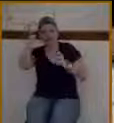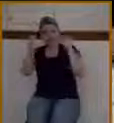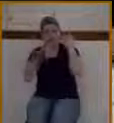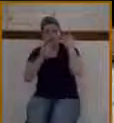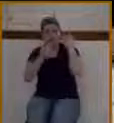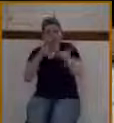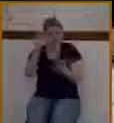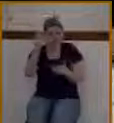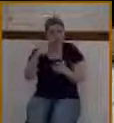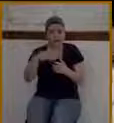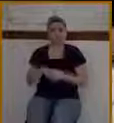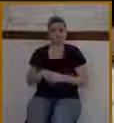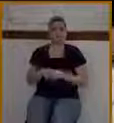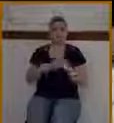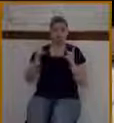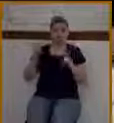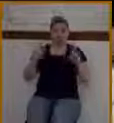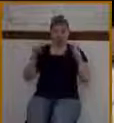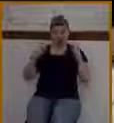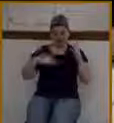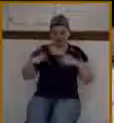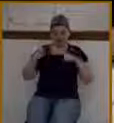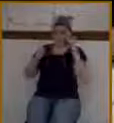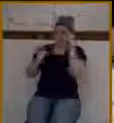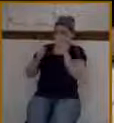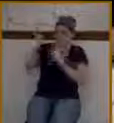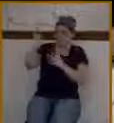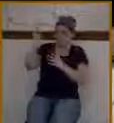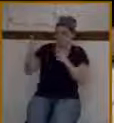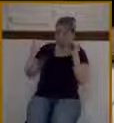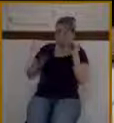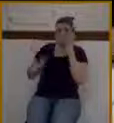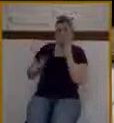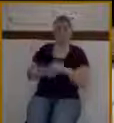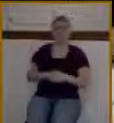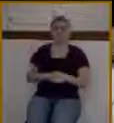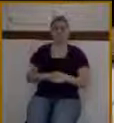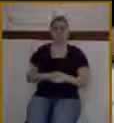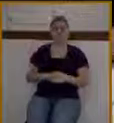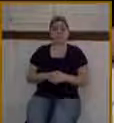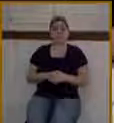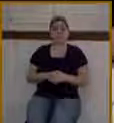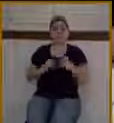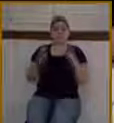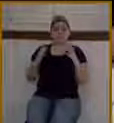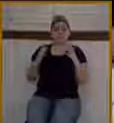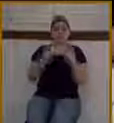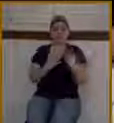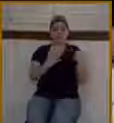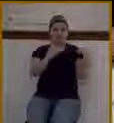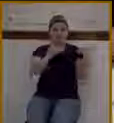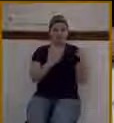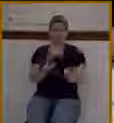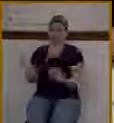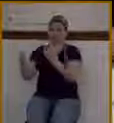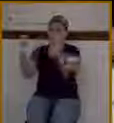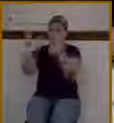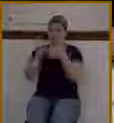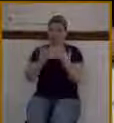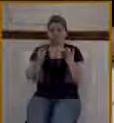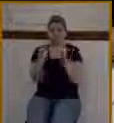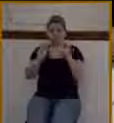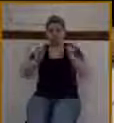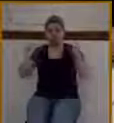There's people that are throwing their garments, the Bible says, down. And the crowds are getting bigger and bigger as